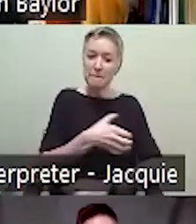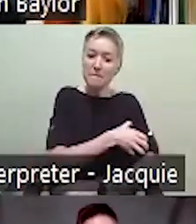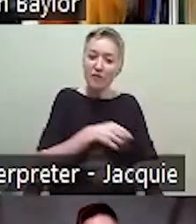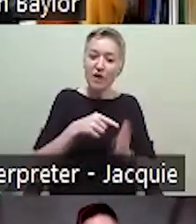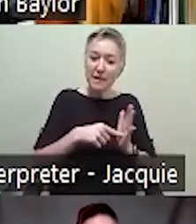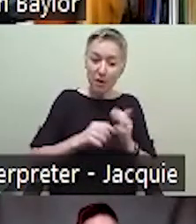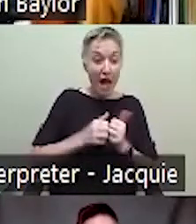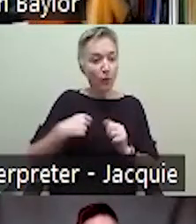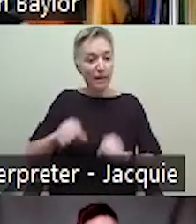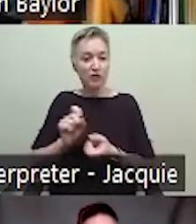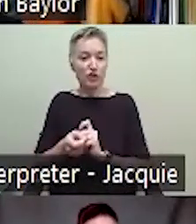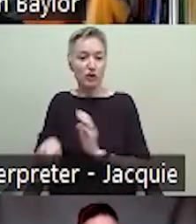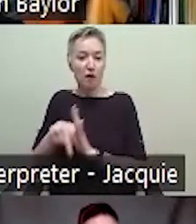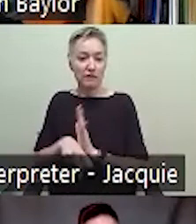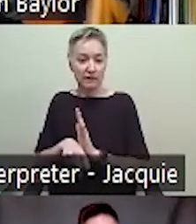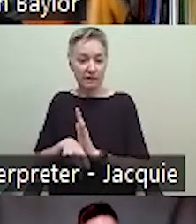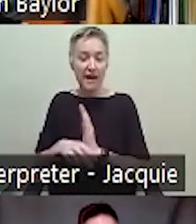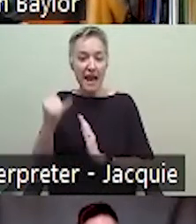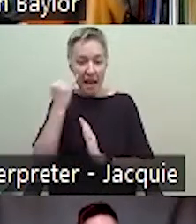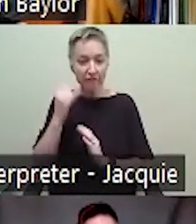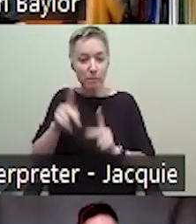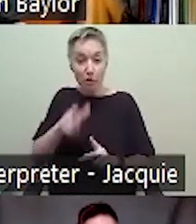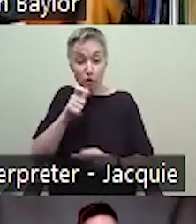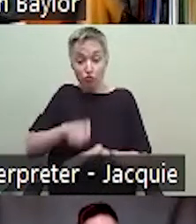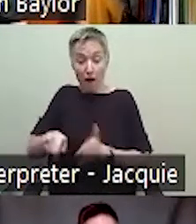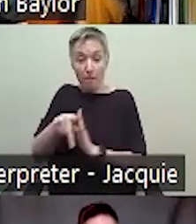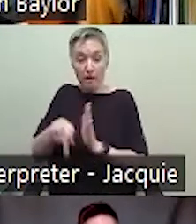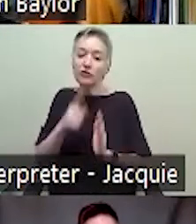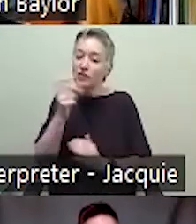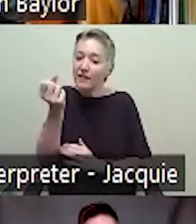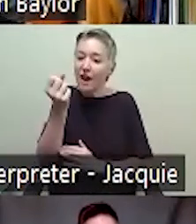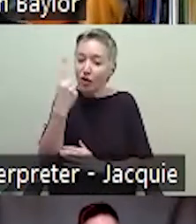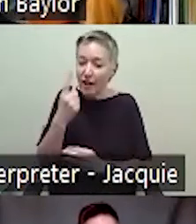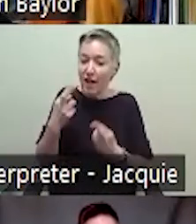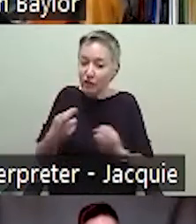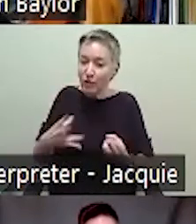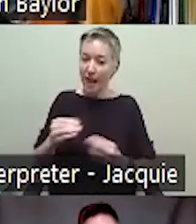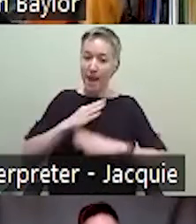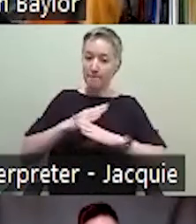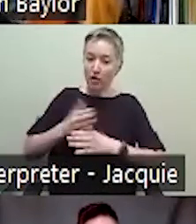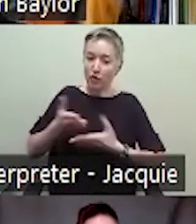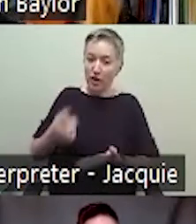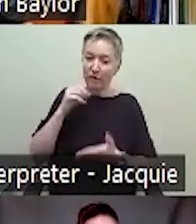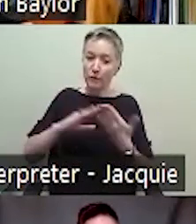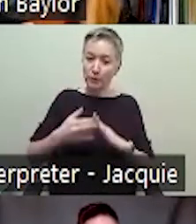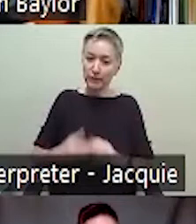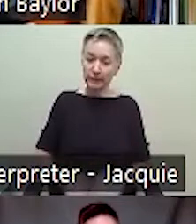changed as a result of somebody understanding, uh, the, the resources and the barriers that exist in the community.